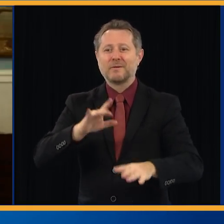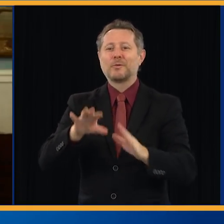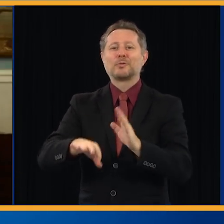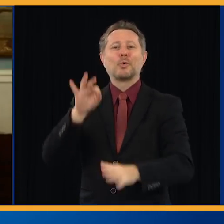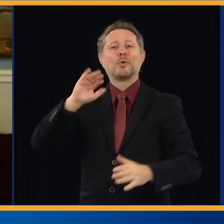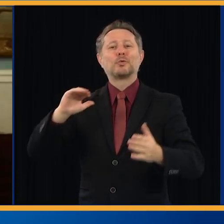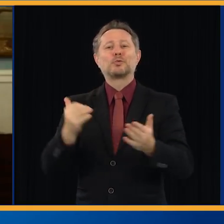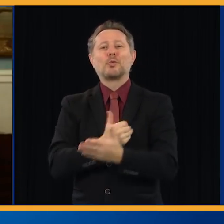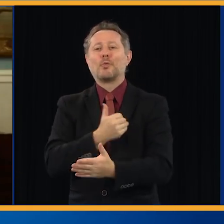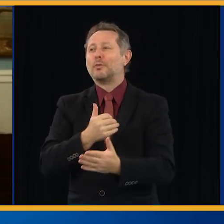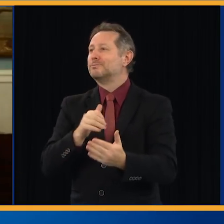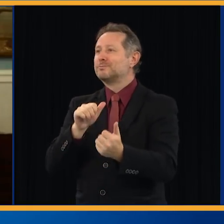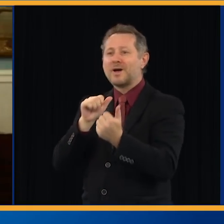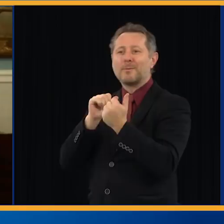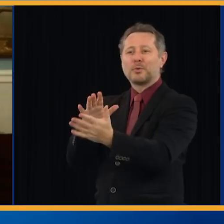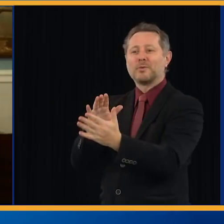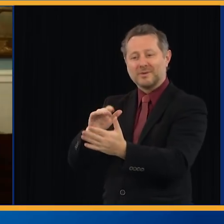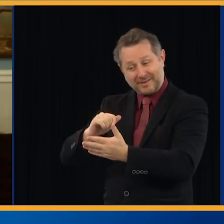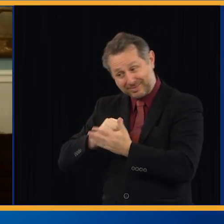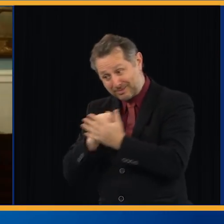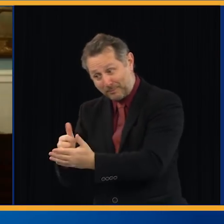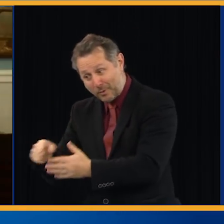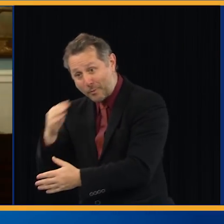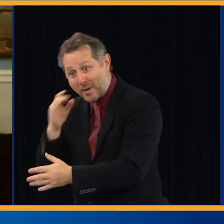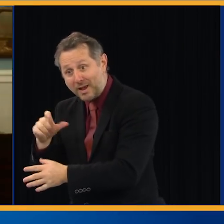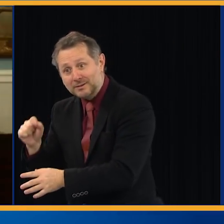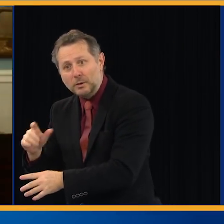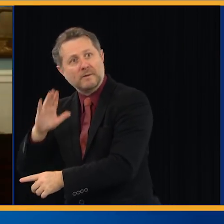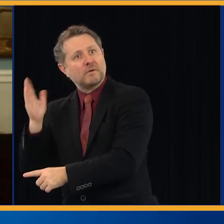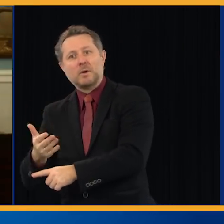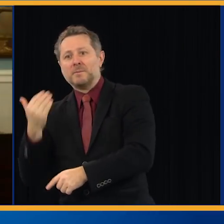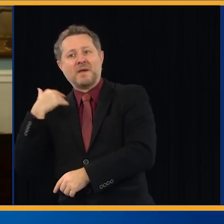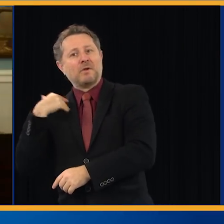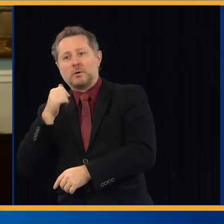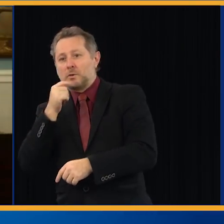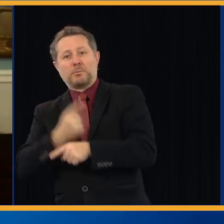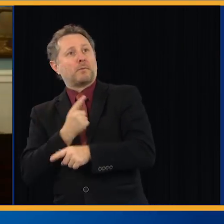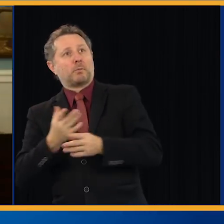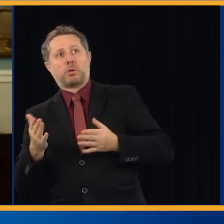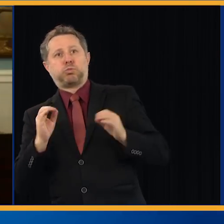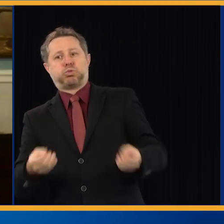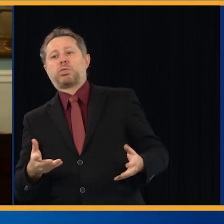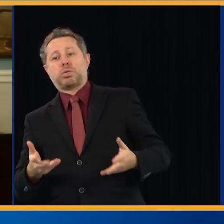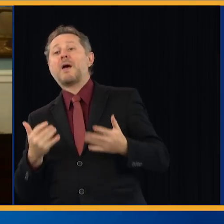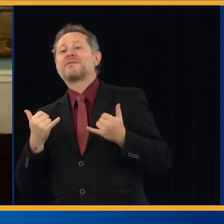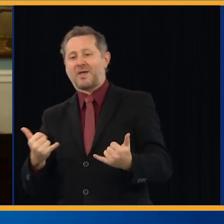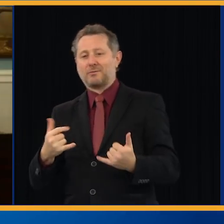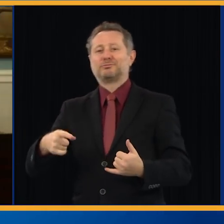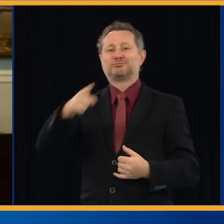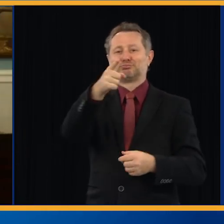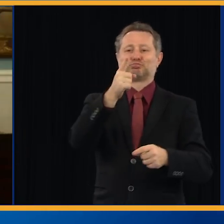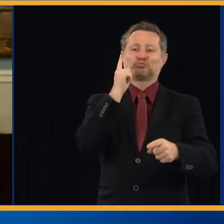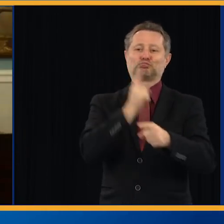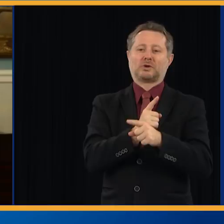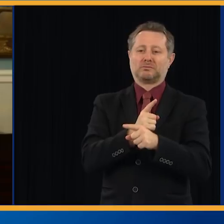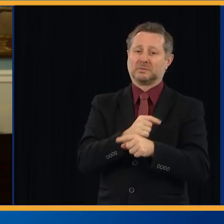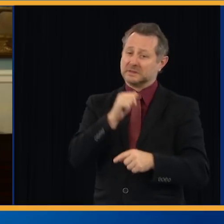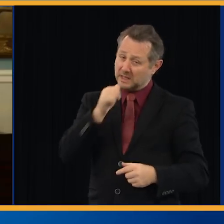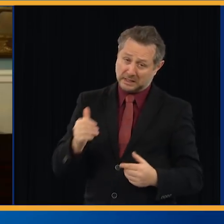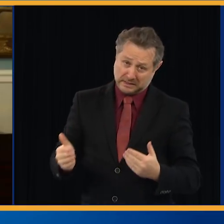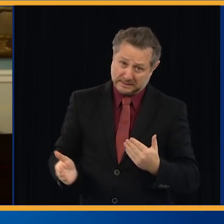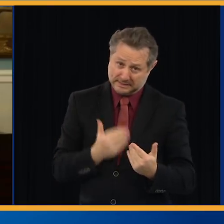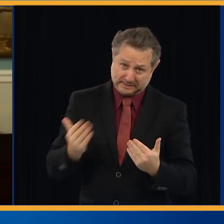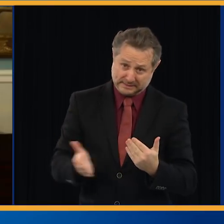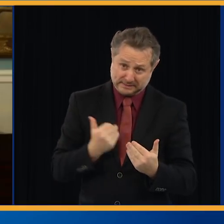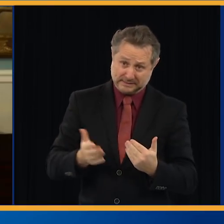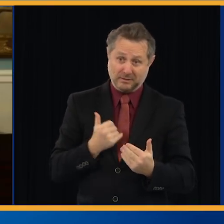got enough. And so, Governor, thank you. I think this is a partnership. You're right. It's not going to be easy. No one said it